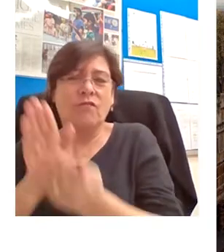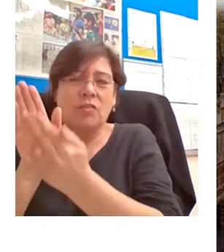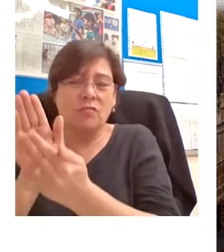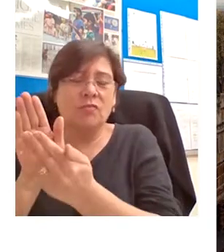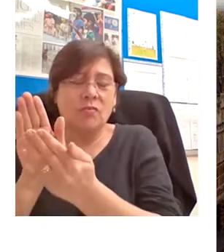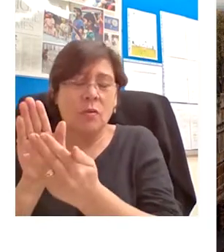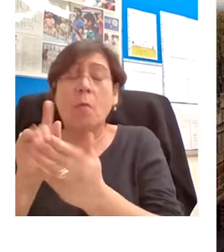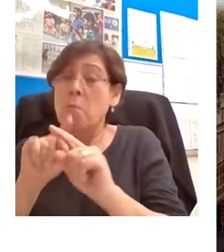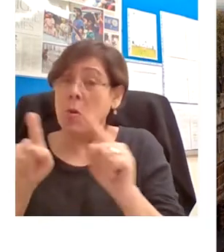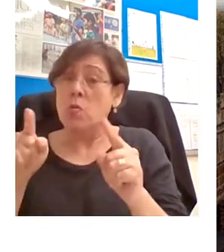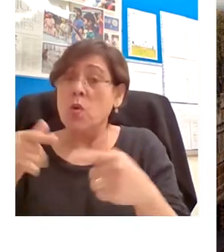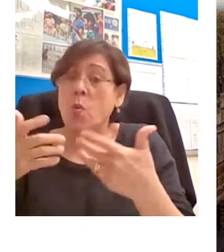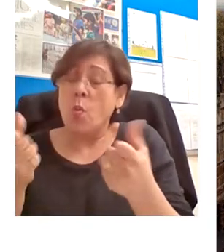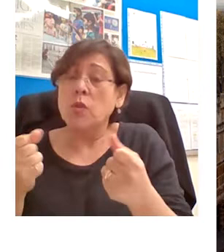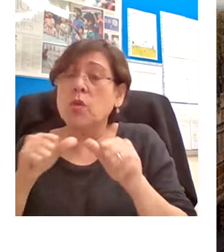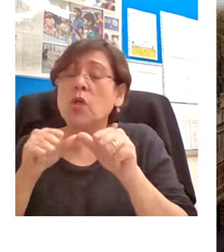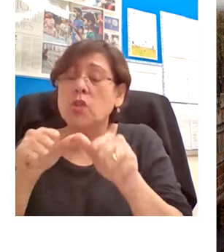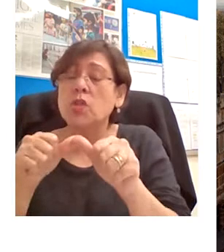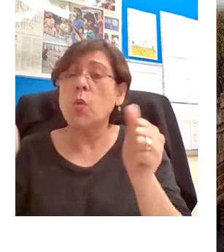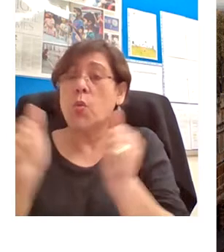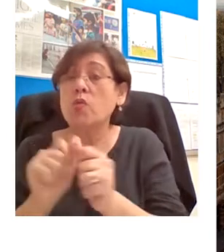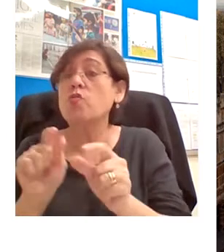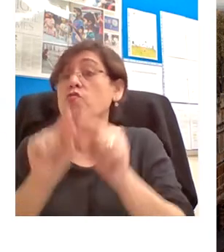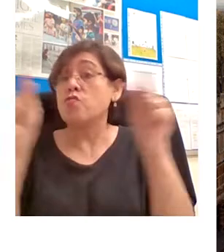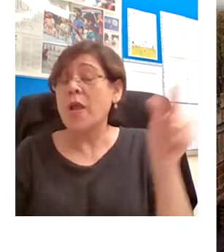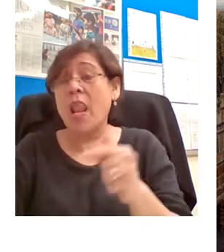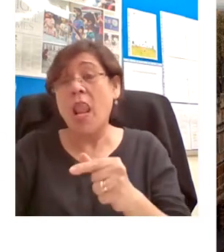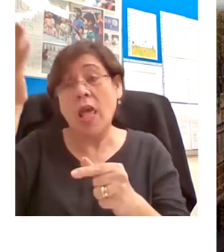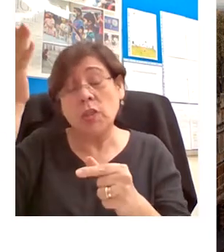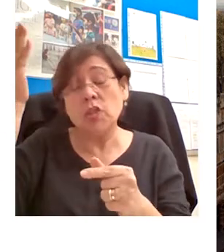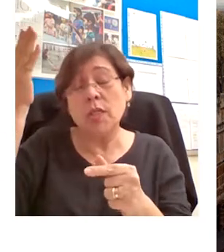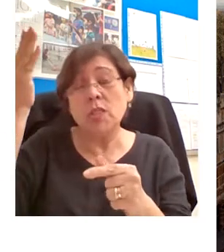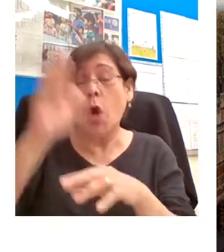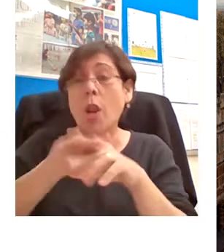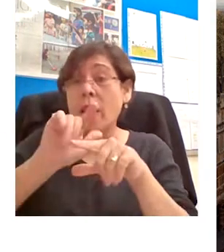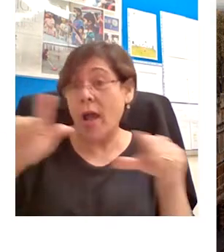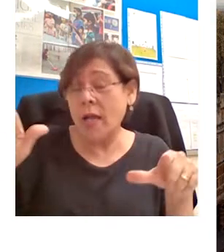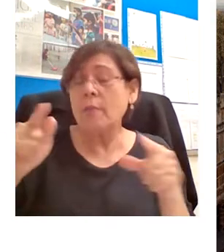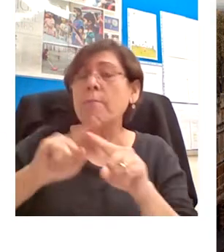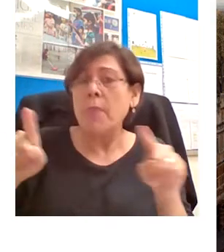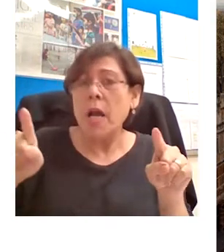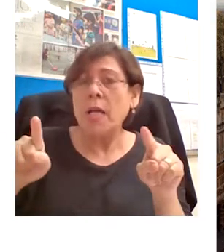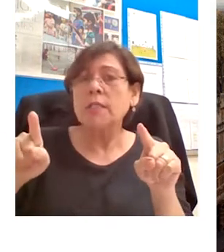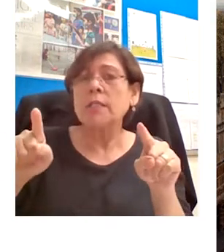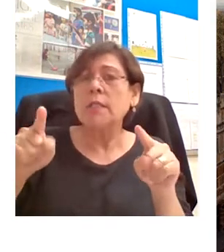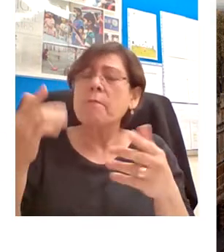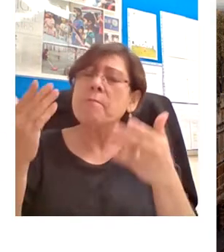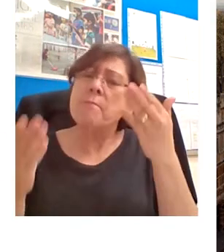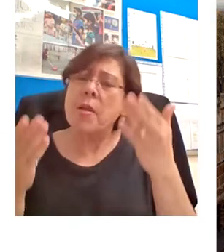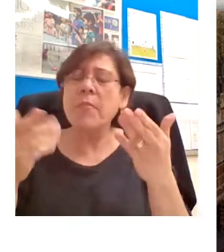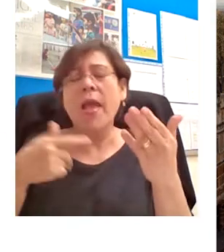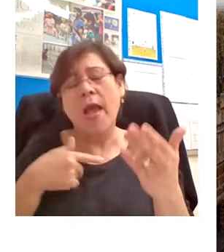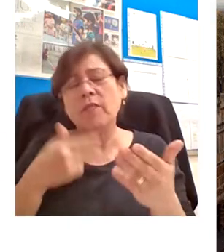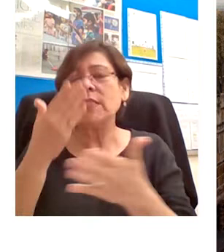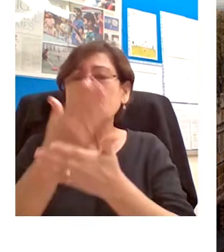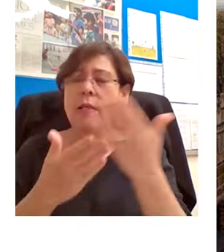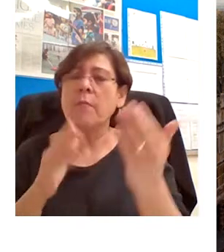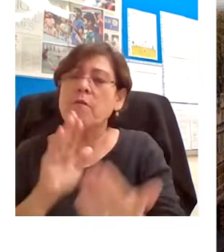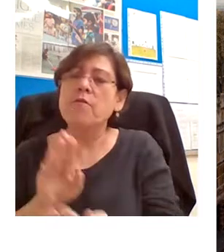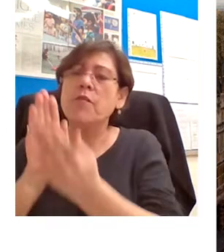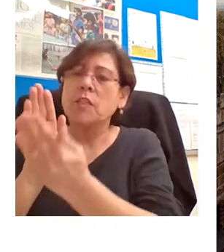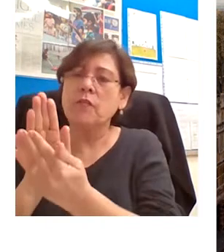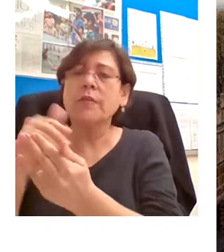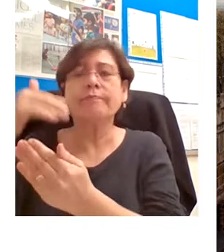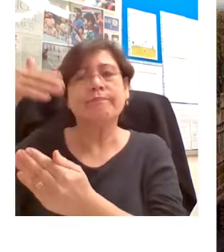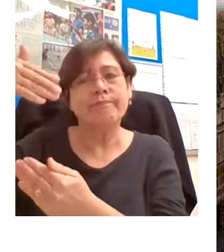great lectures initially in their virtual format itself, but with the hope that we could have some face-to-face sessions later